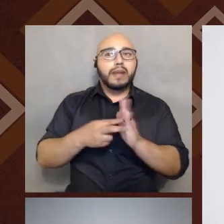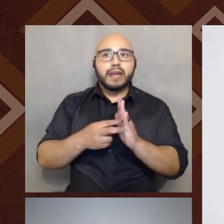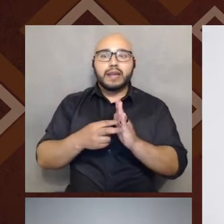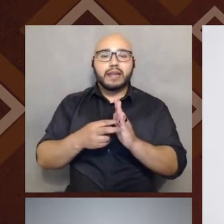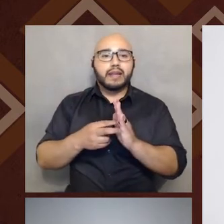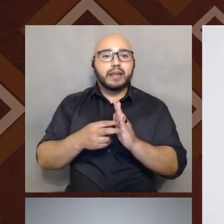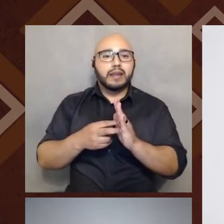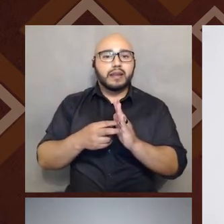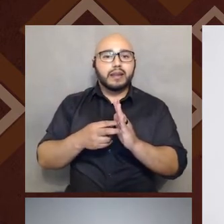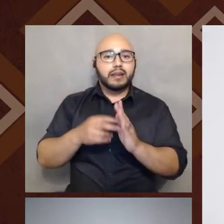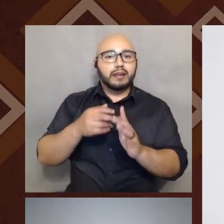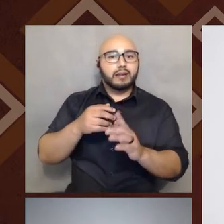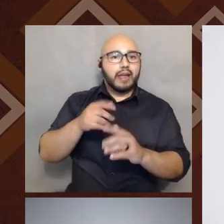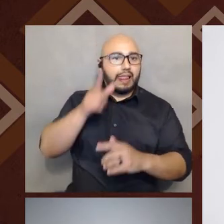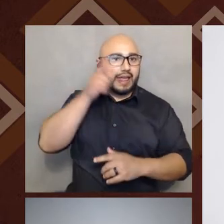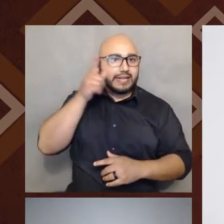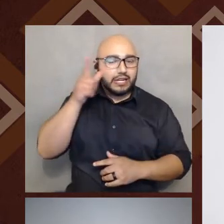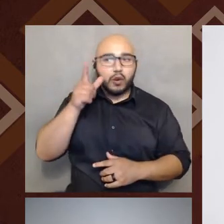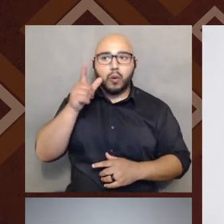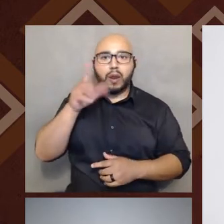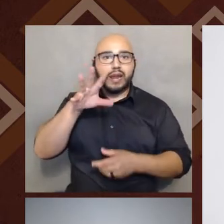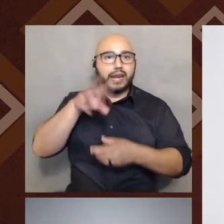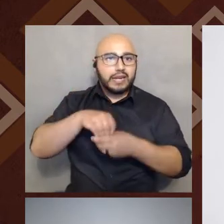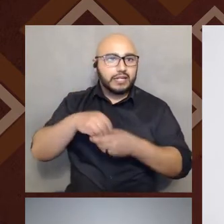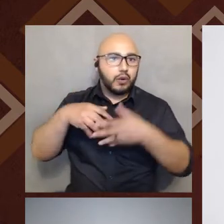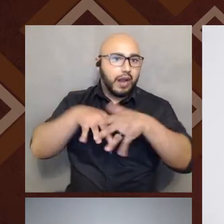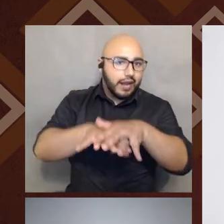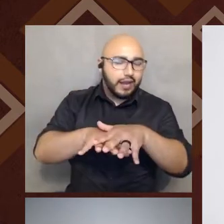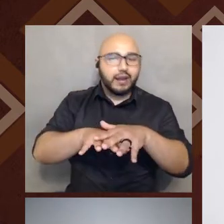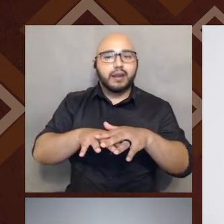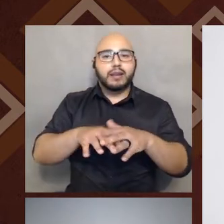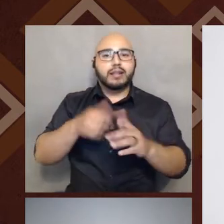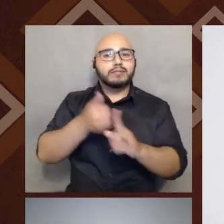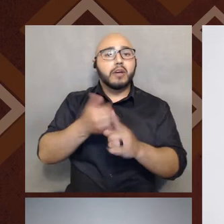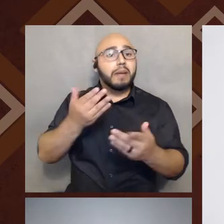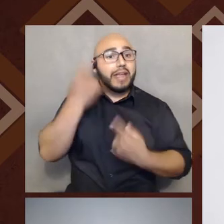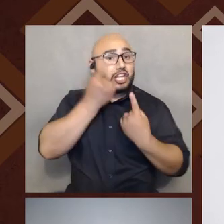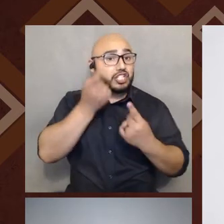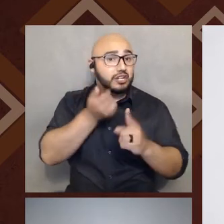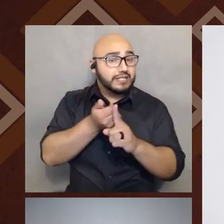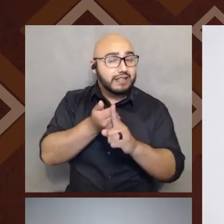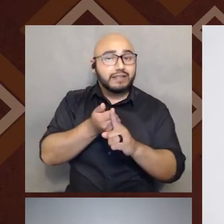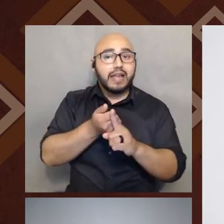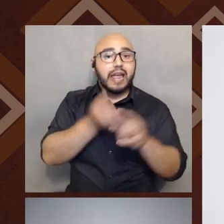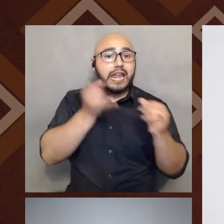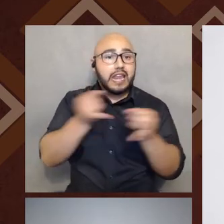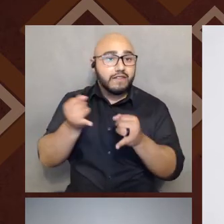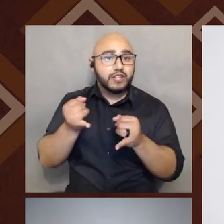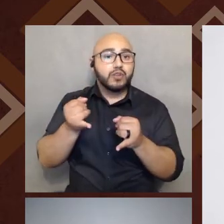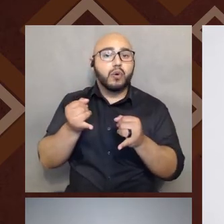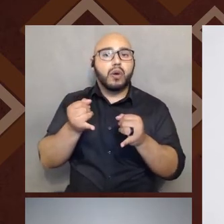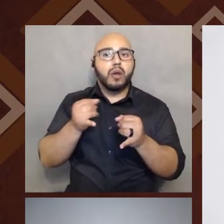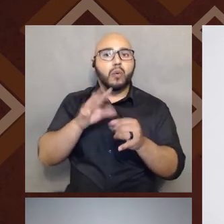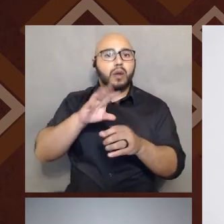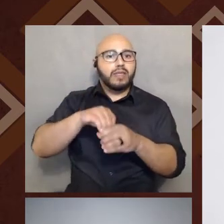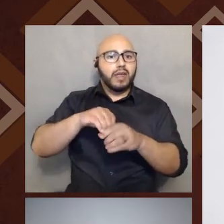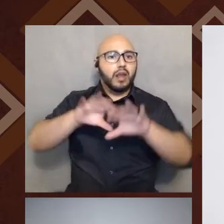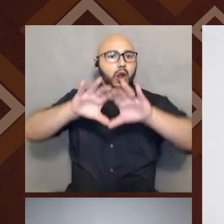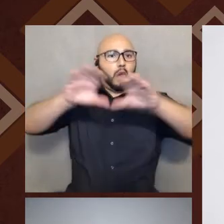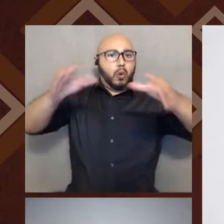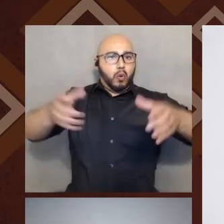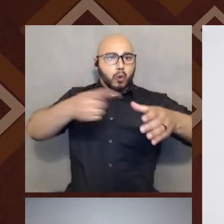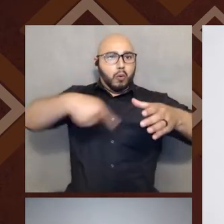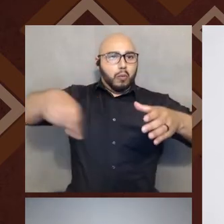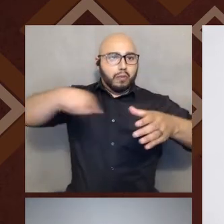integrated, uh, might consider themselves an individual, um, in a group context, right? They may really do